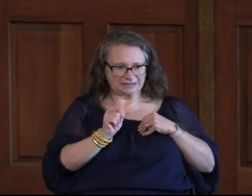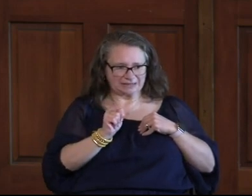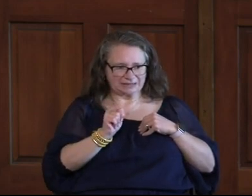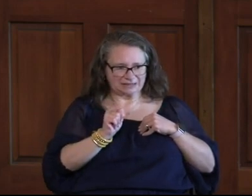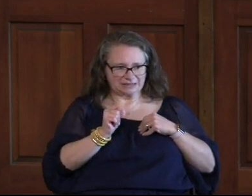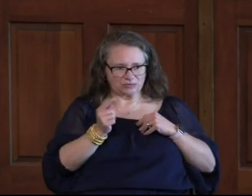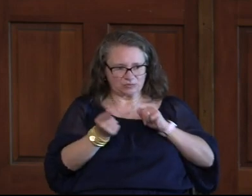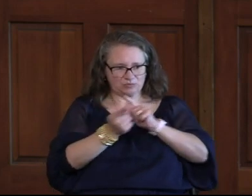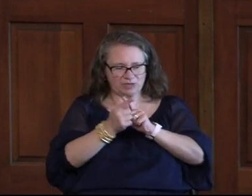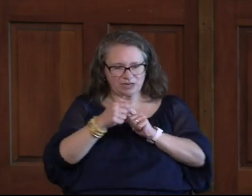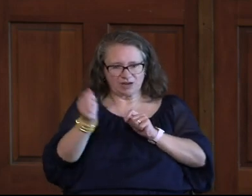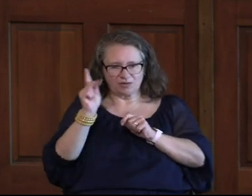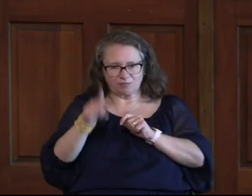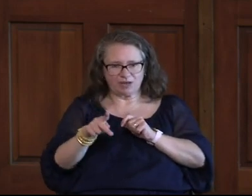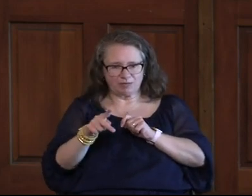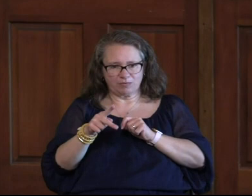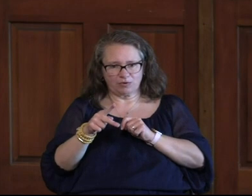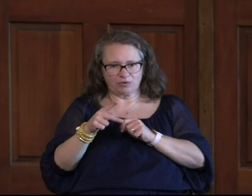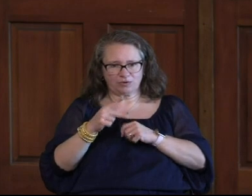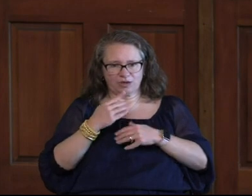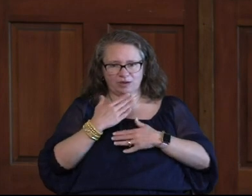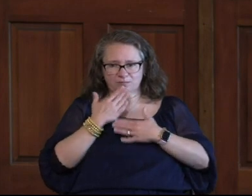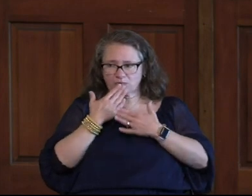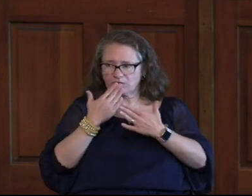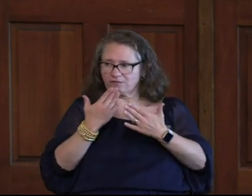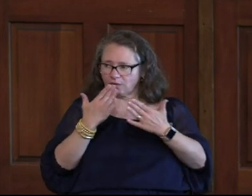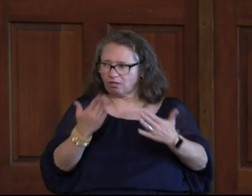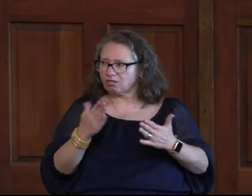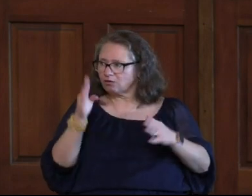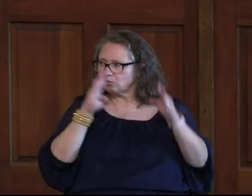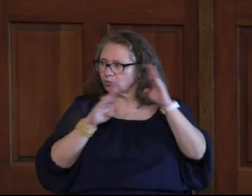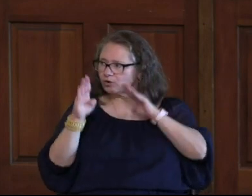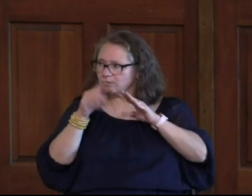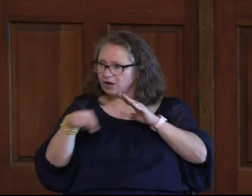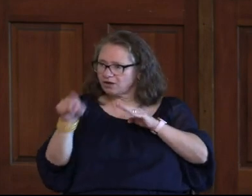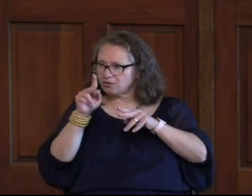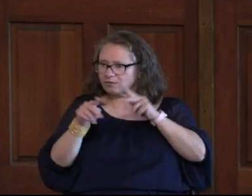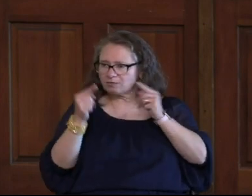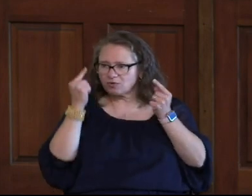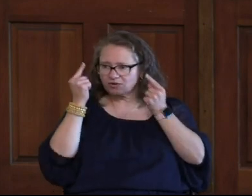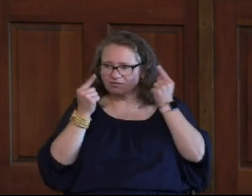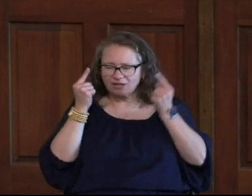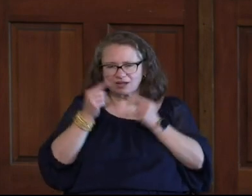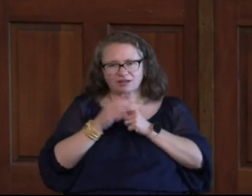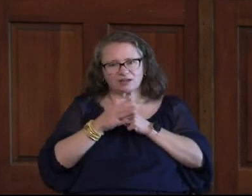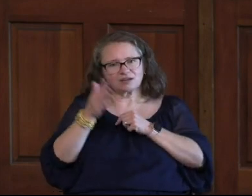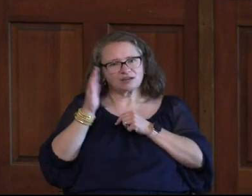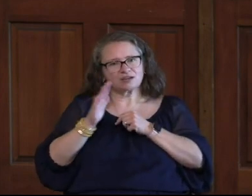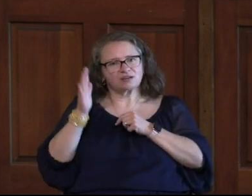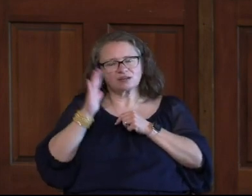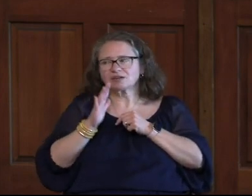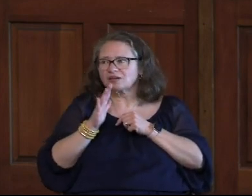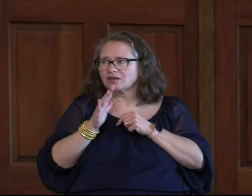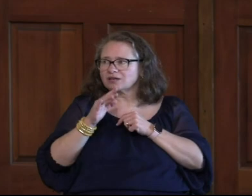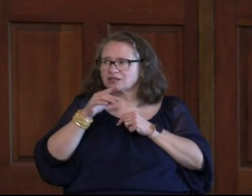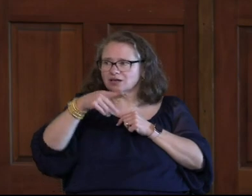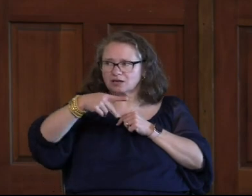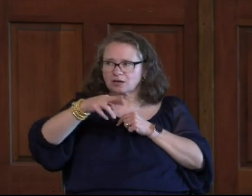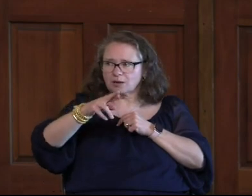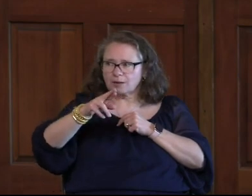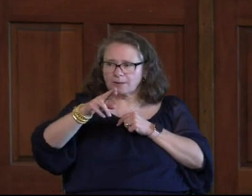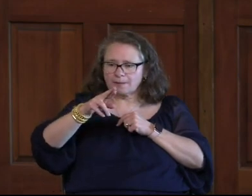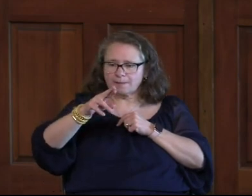When We Need Other People's Approval When We're Worried About What Other People Are Going To Think We Used To Call This Back In The Peer